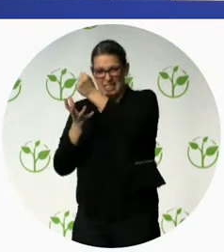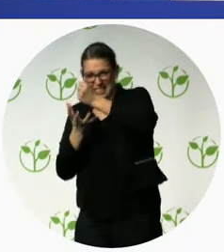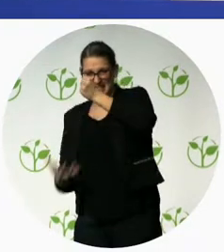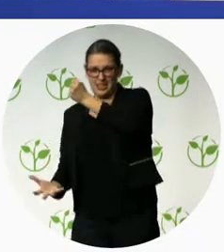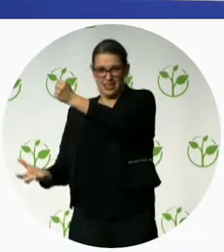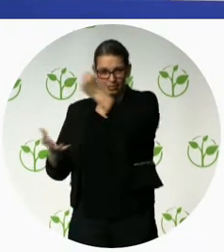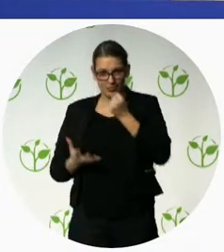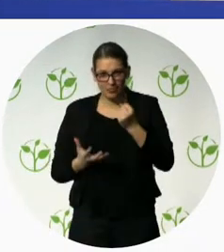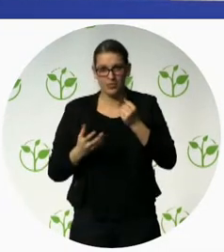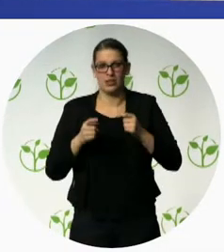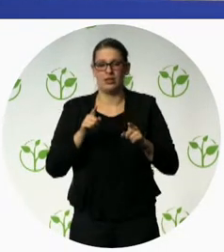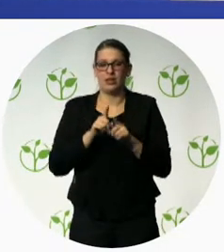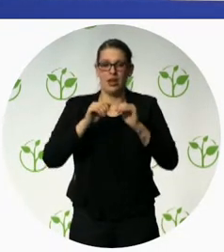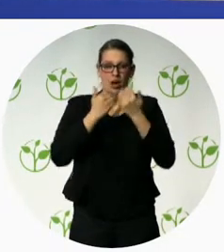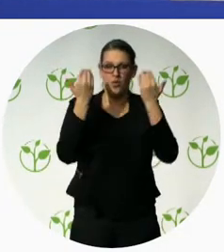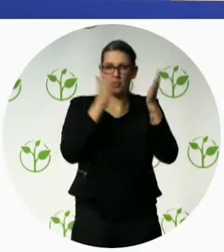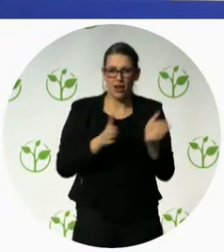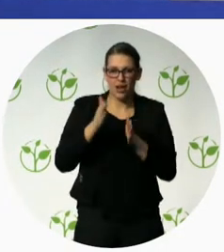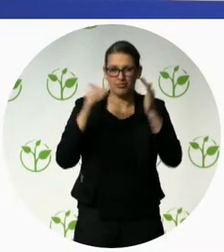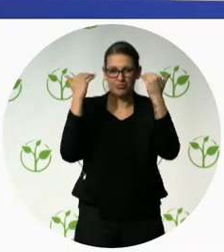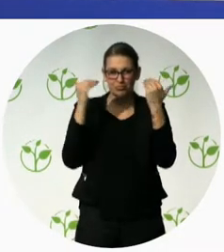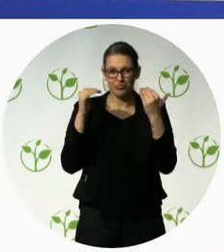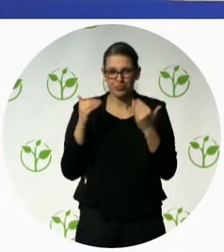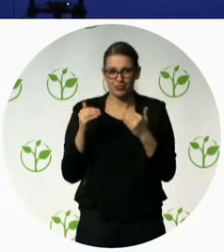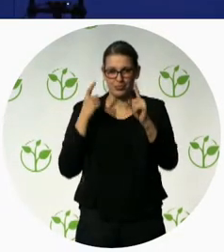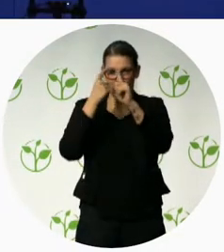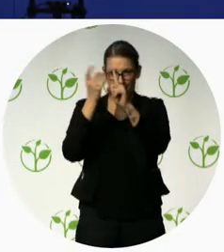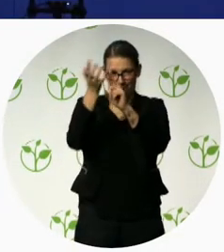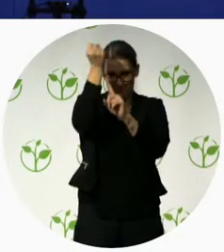economic inclusion thank you thank